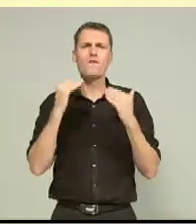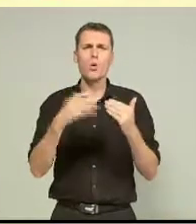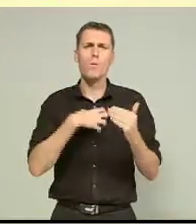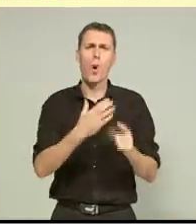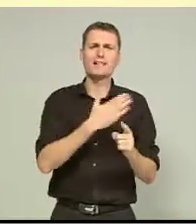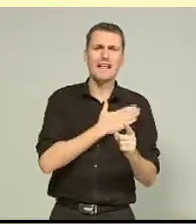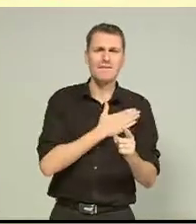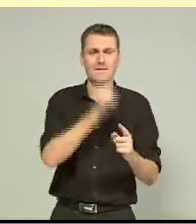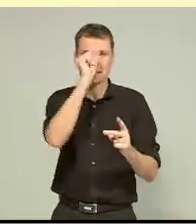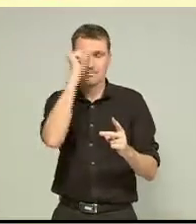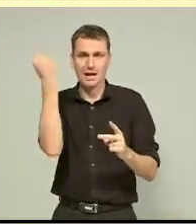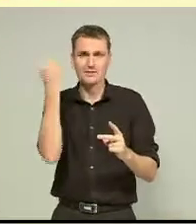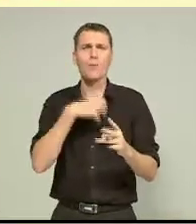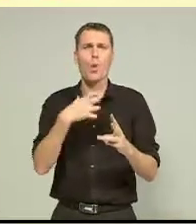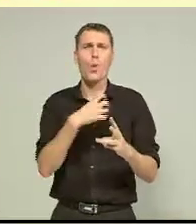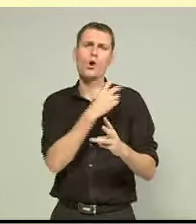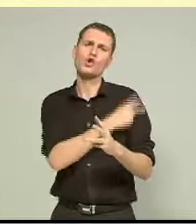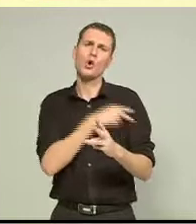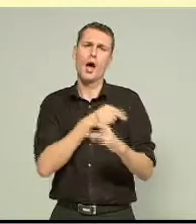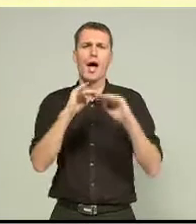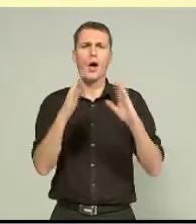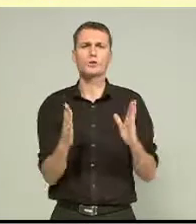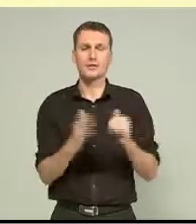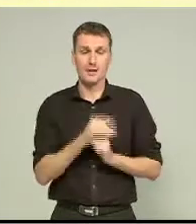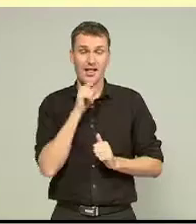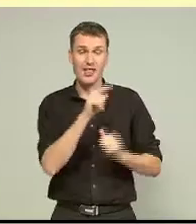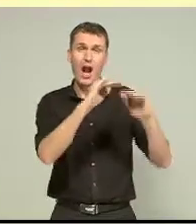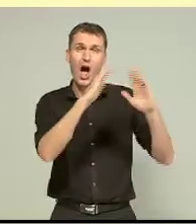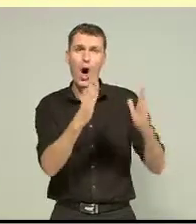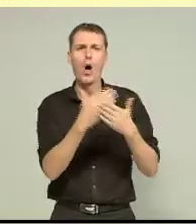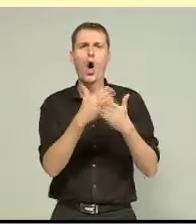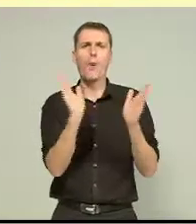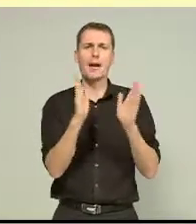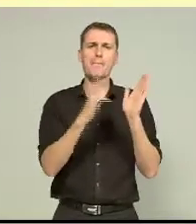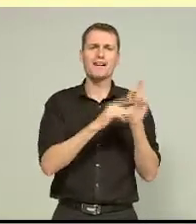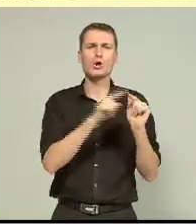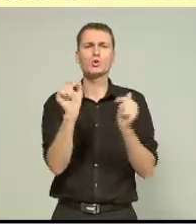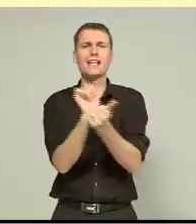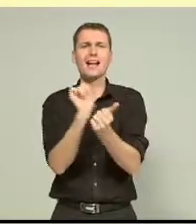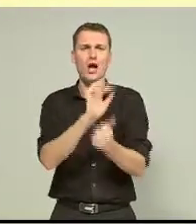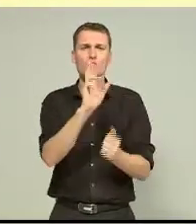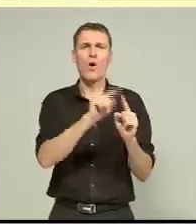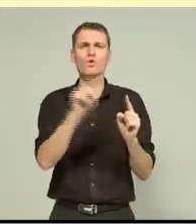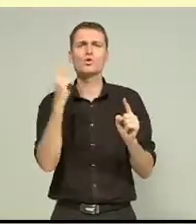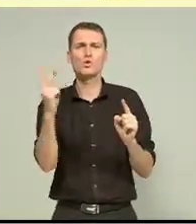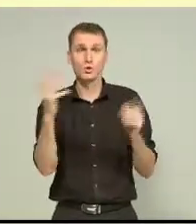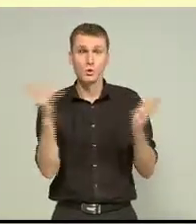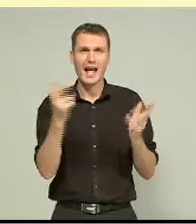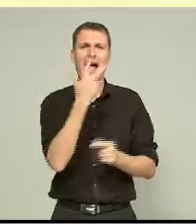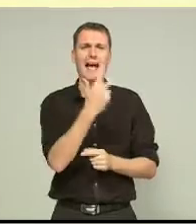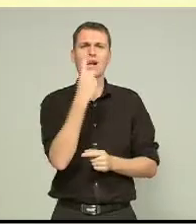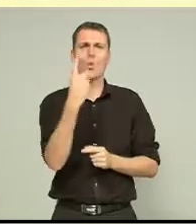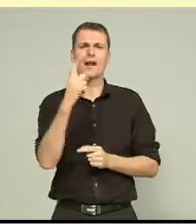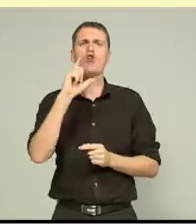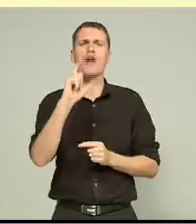and more secure housing. The concept home is open to the public Monday to Saturday, 12 till 2, and is found at 81 Cranford